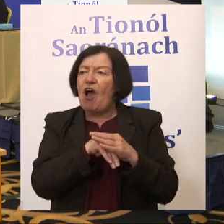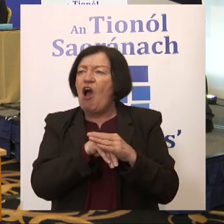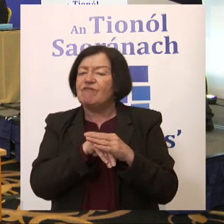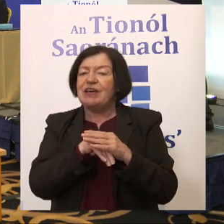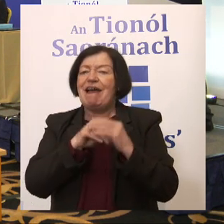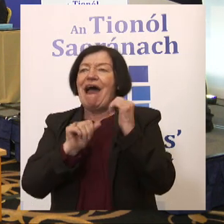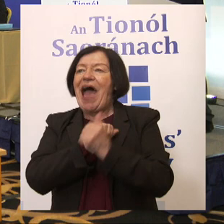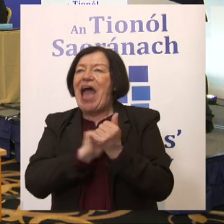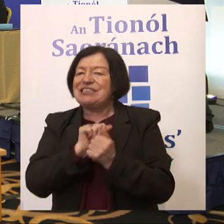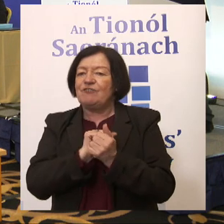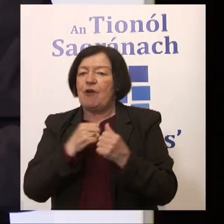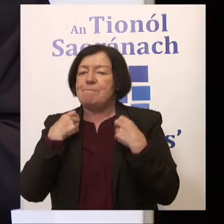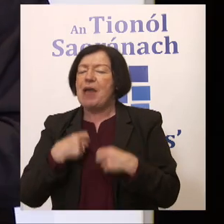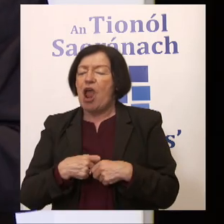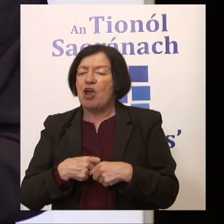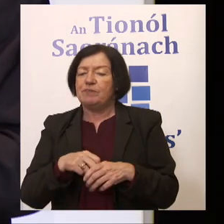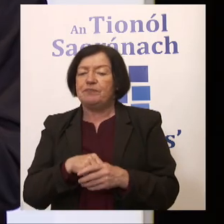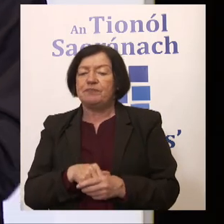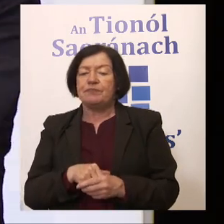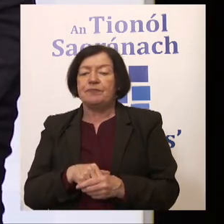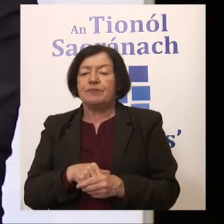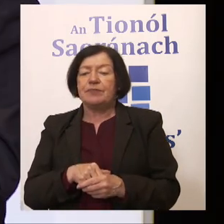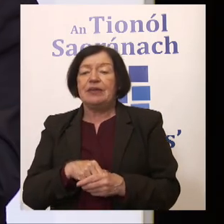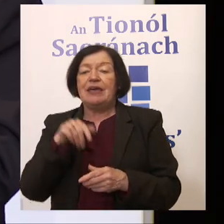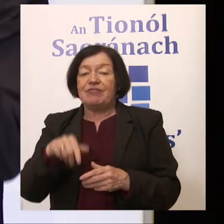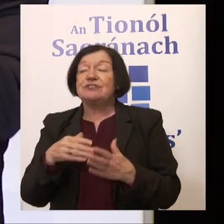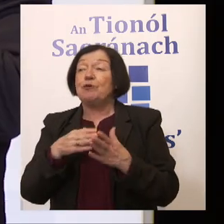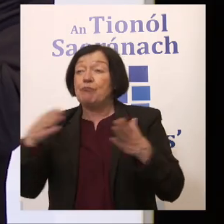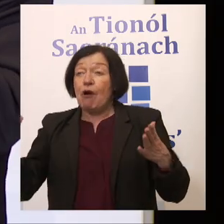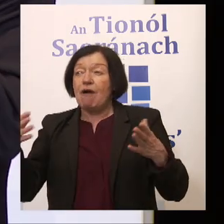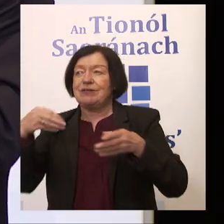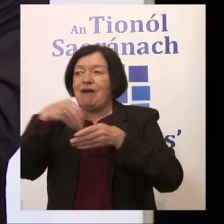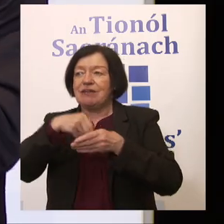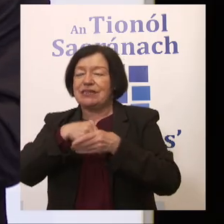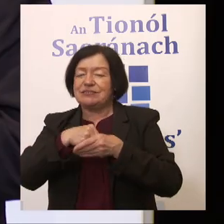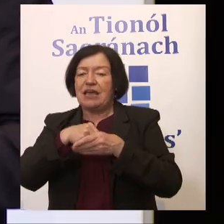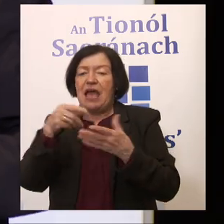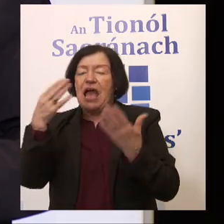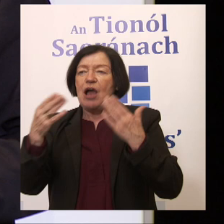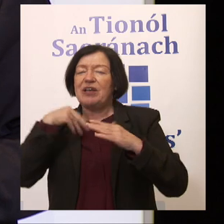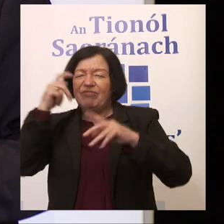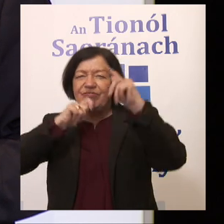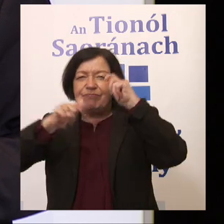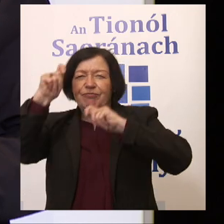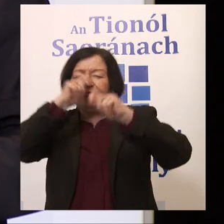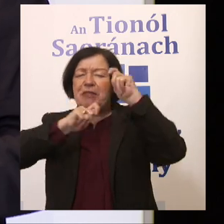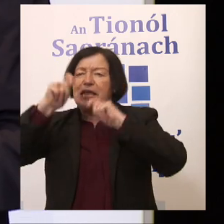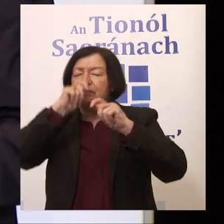very active type of mayor. So I suppose that's the broad context and ways in which we might think about this.